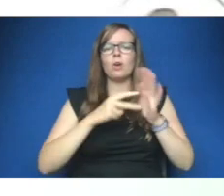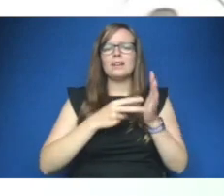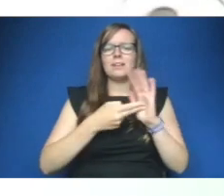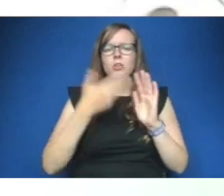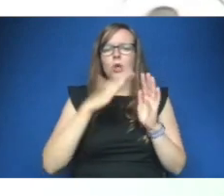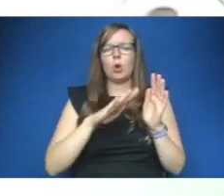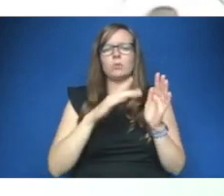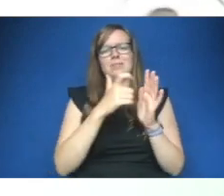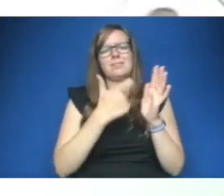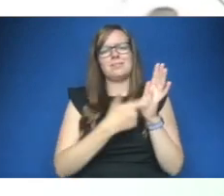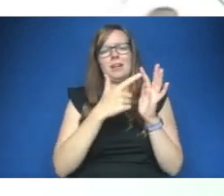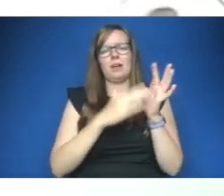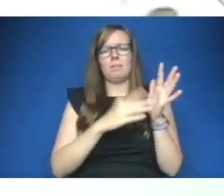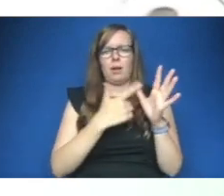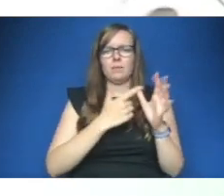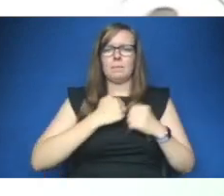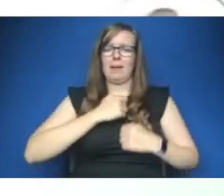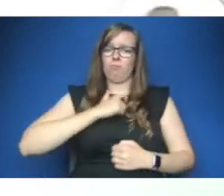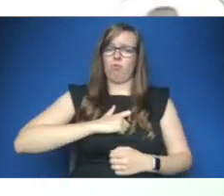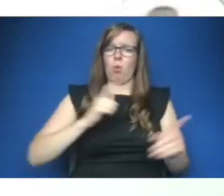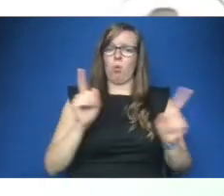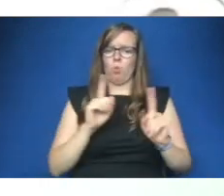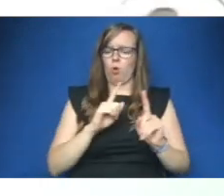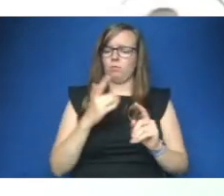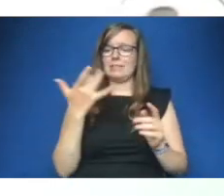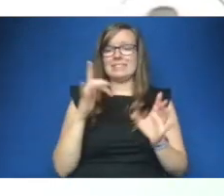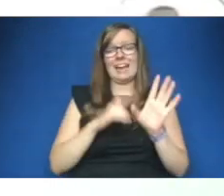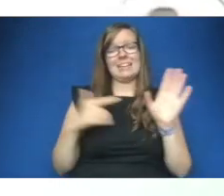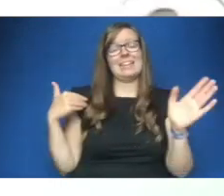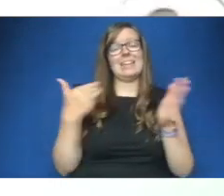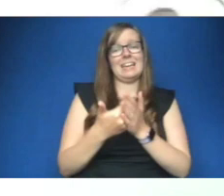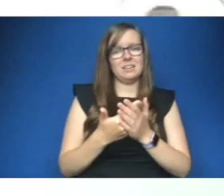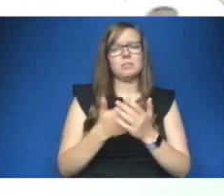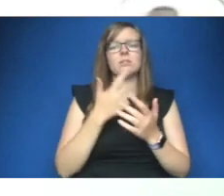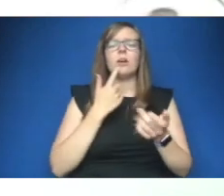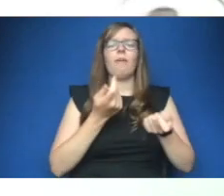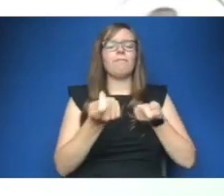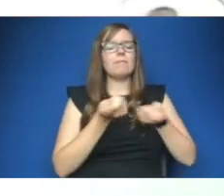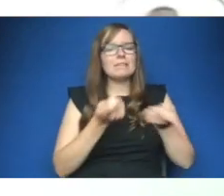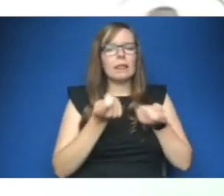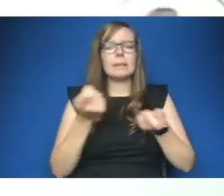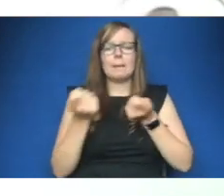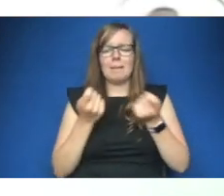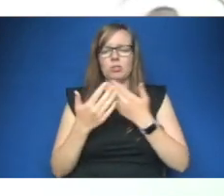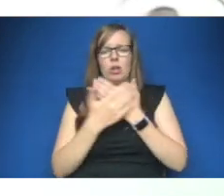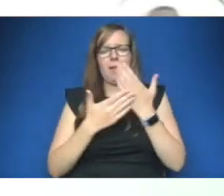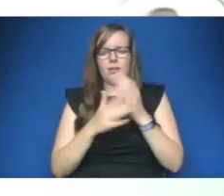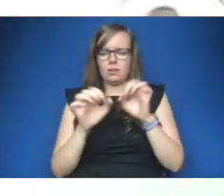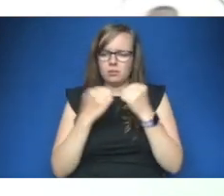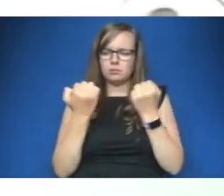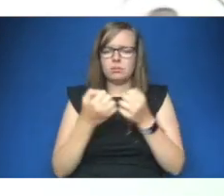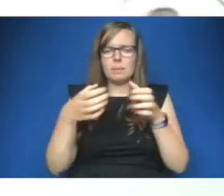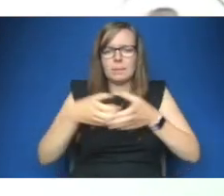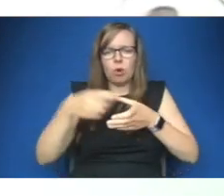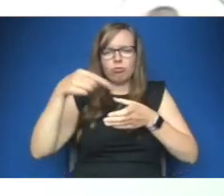right my role has been over the last 10 years to facilitate and manage the ethnic minority environmental network and the